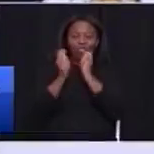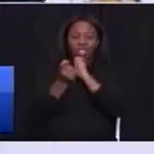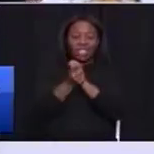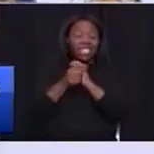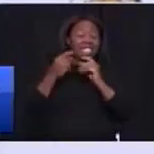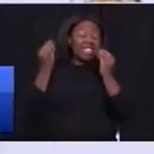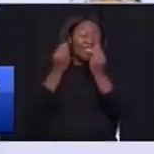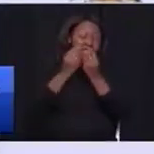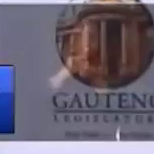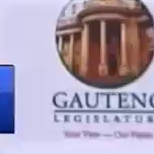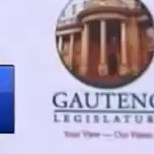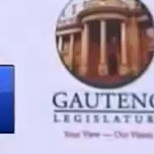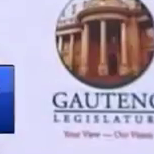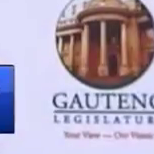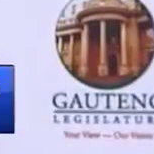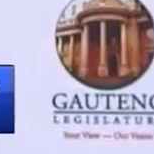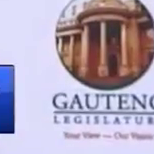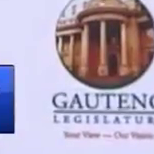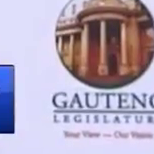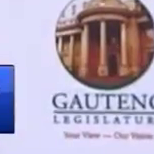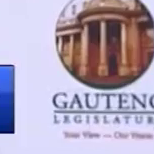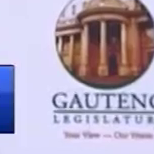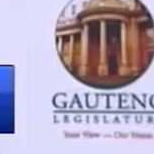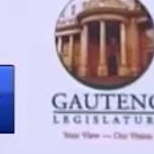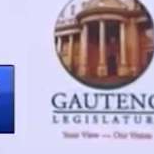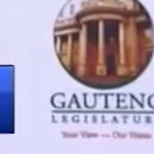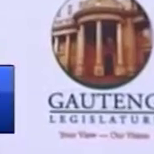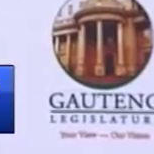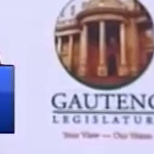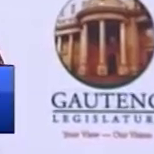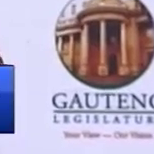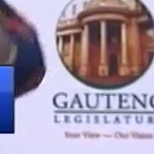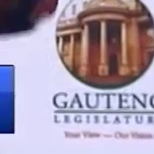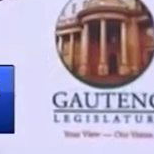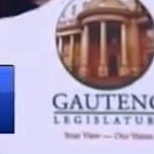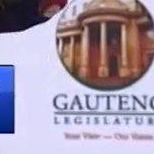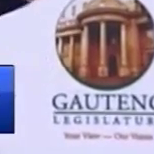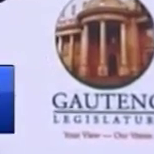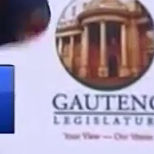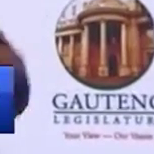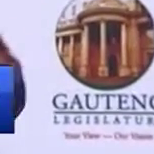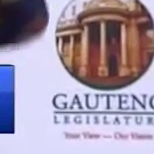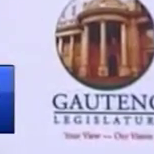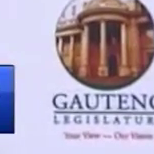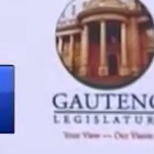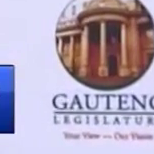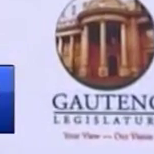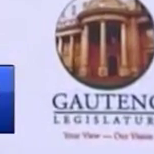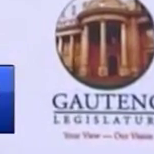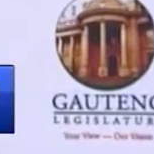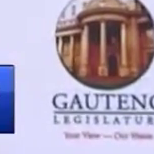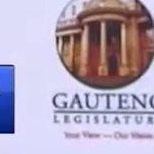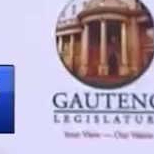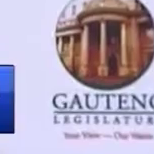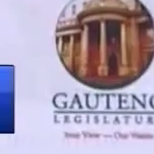Oji, I see you. I made a commitment that this Oji is in, things will